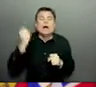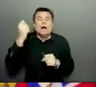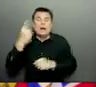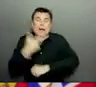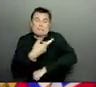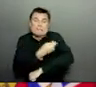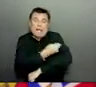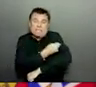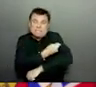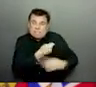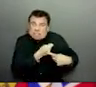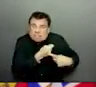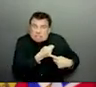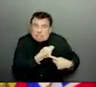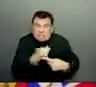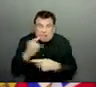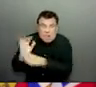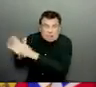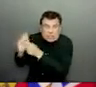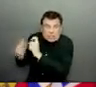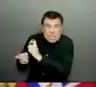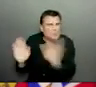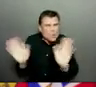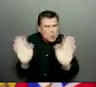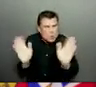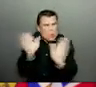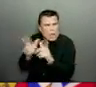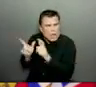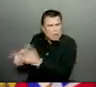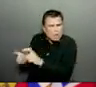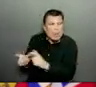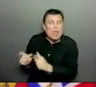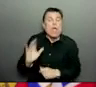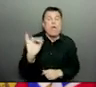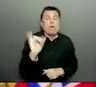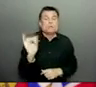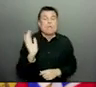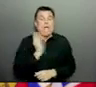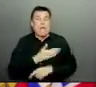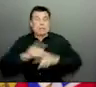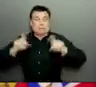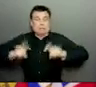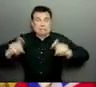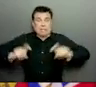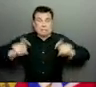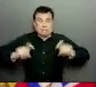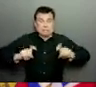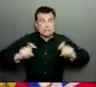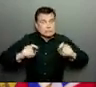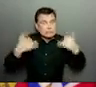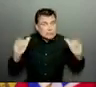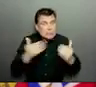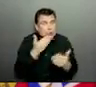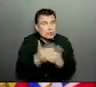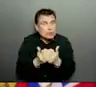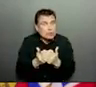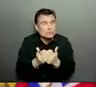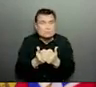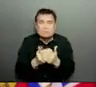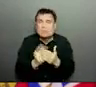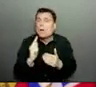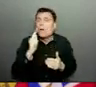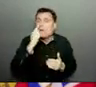case either. So those are good things. However, we will be watching very carefully and monitoring this over the coming days and weeks.